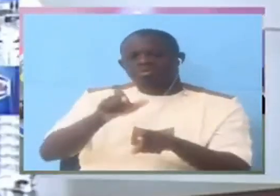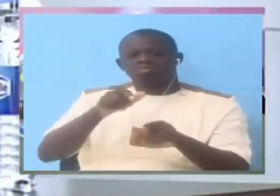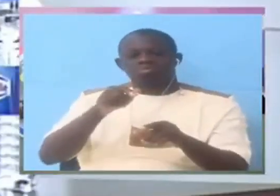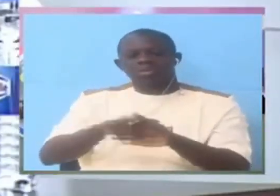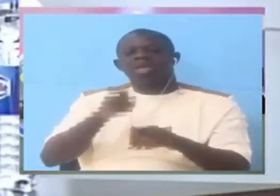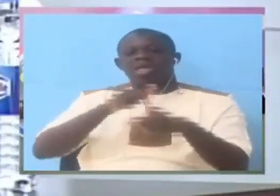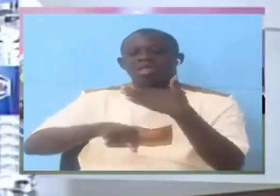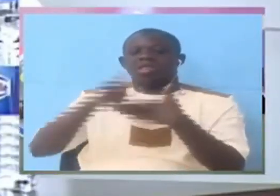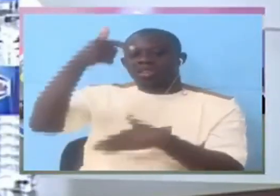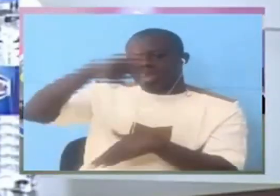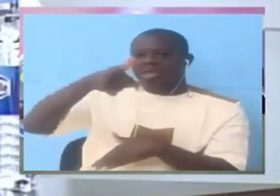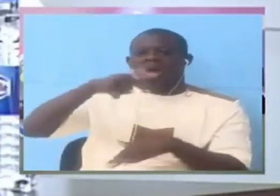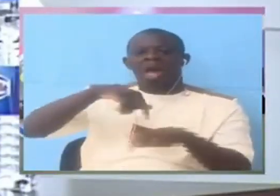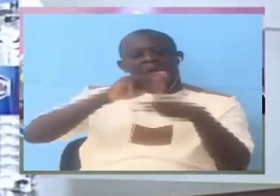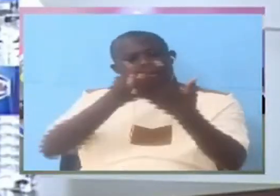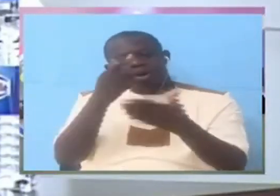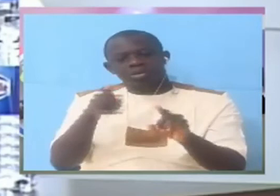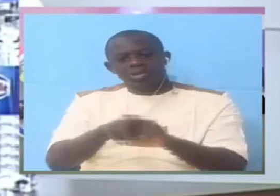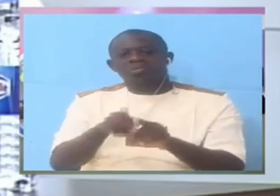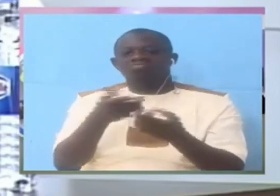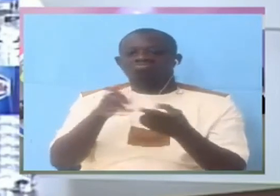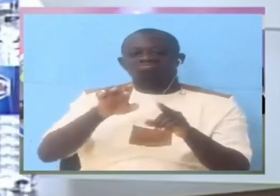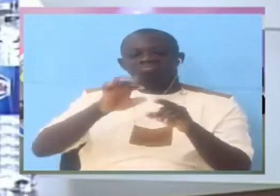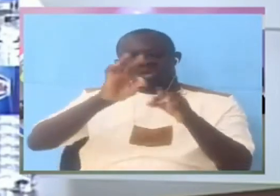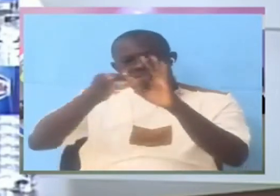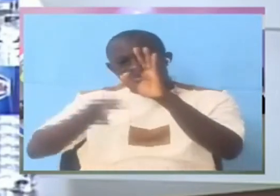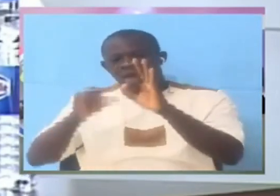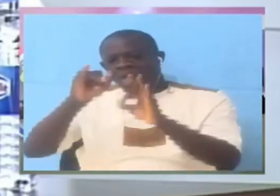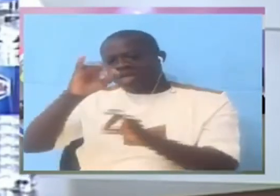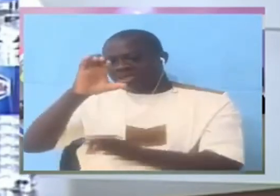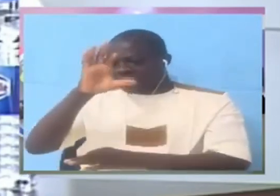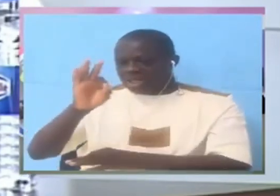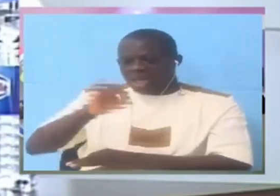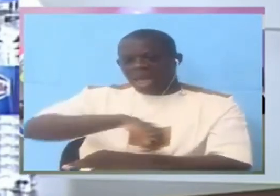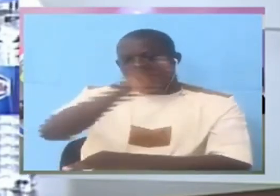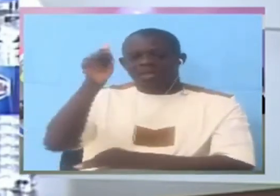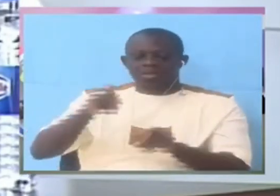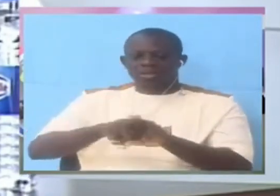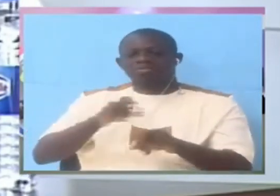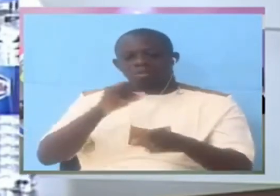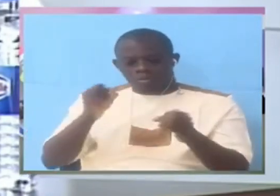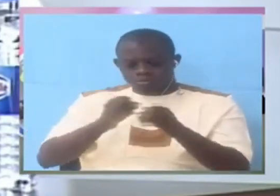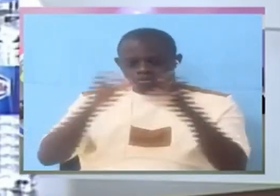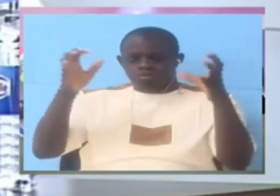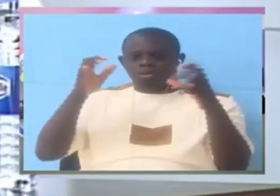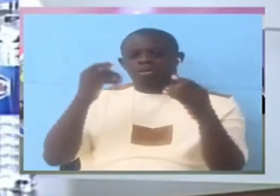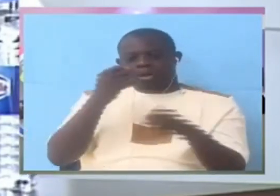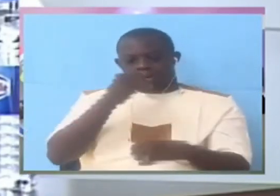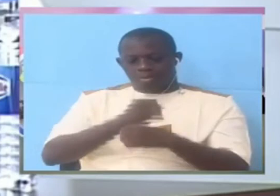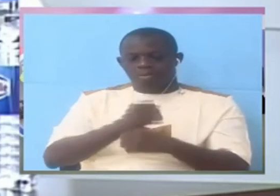bomb destruction something that I been the cool